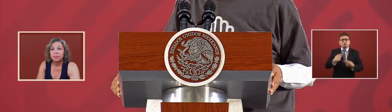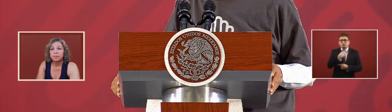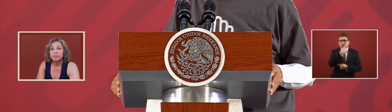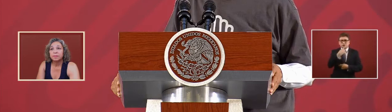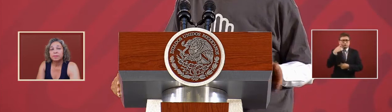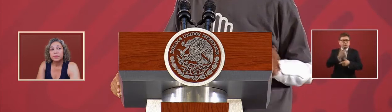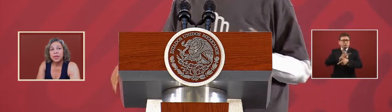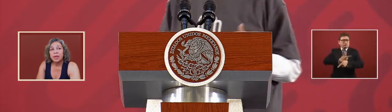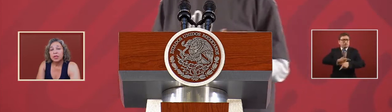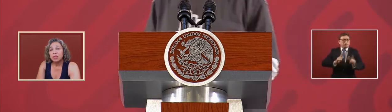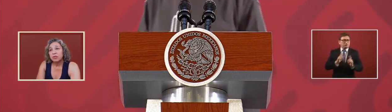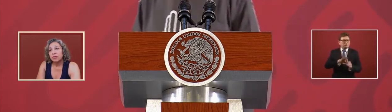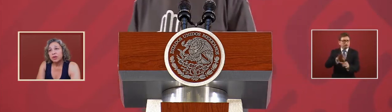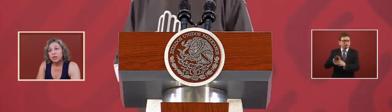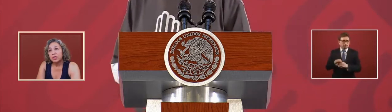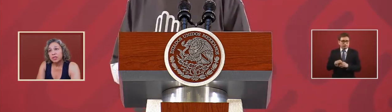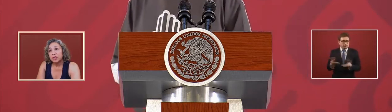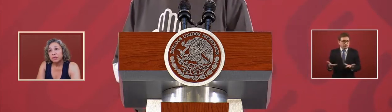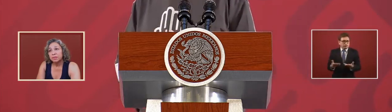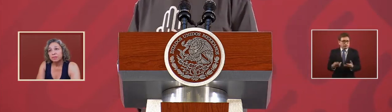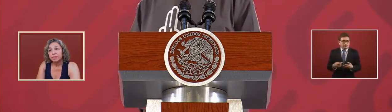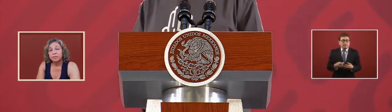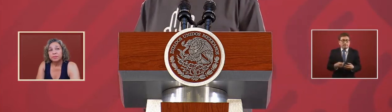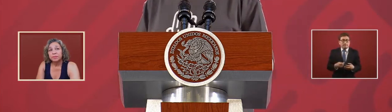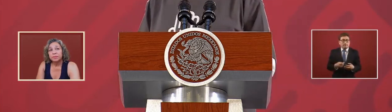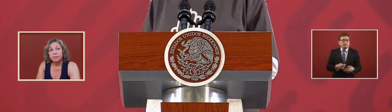so first